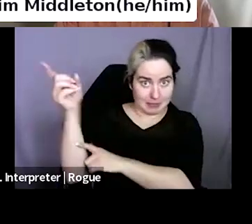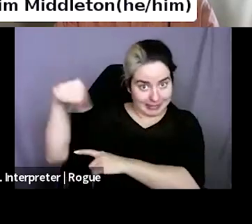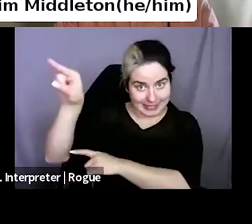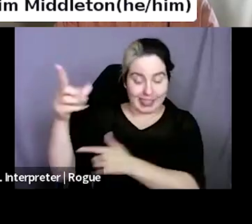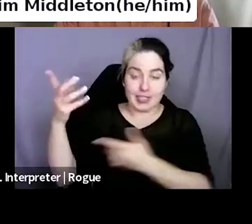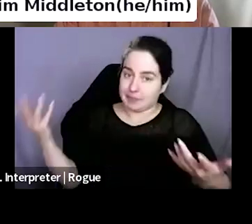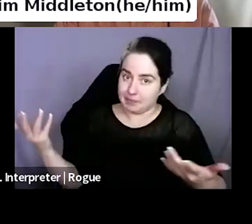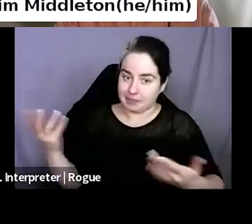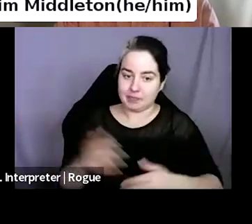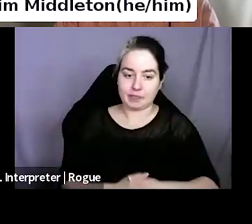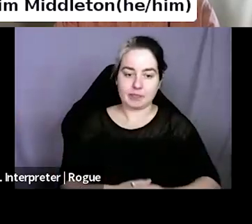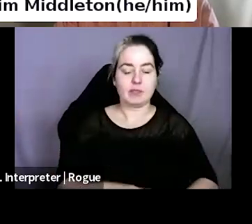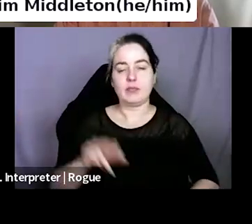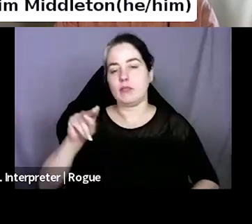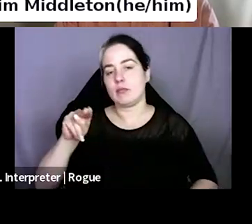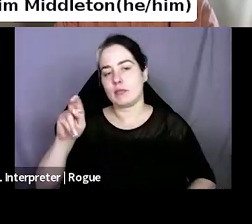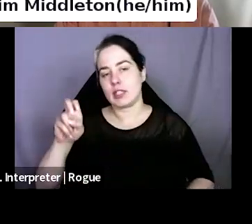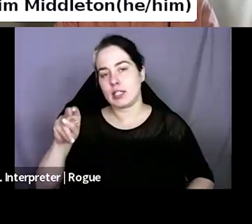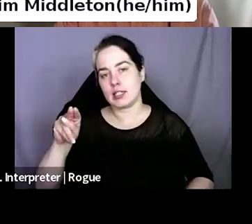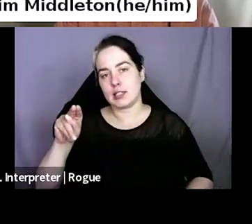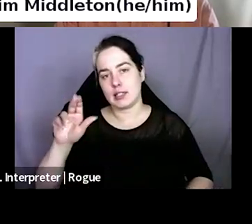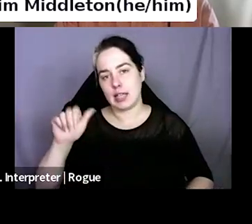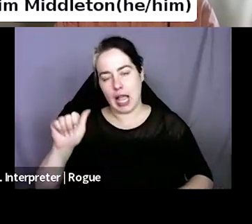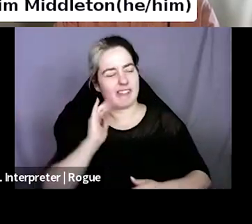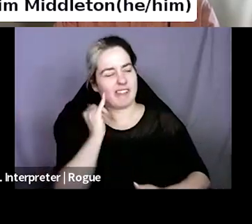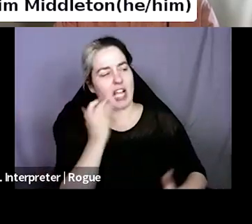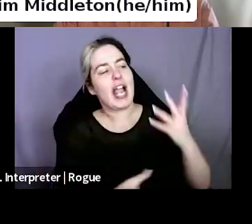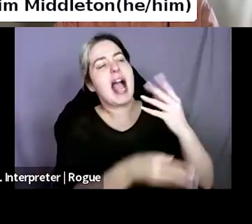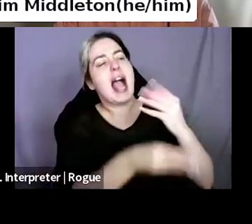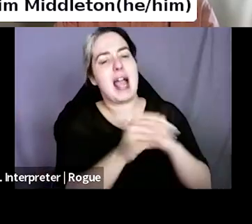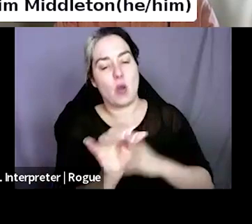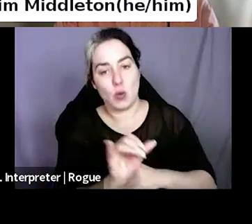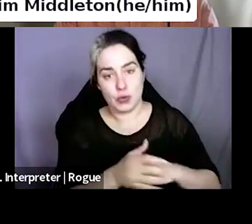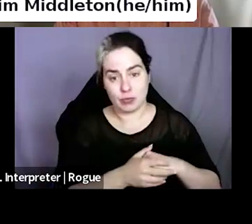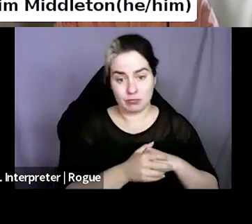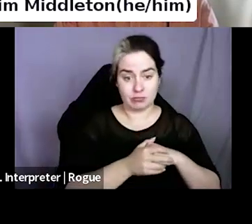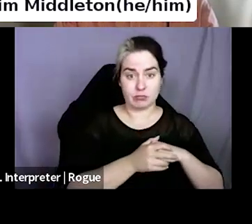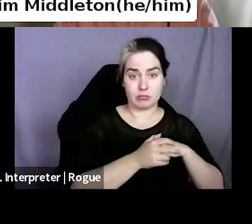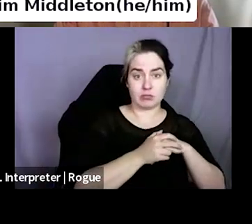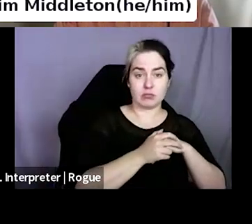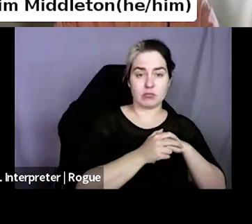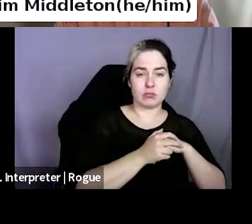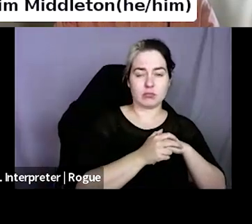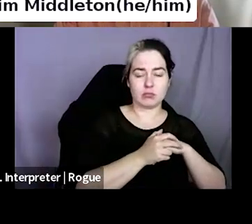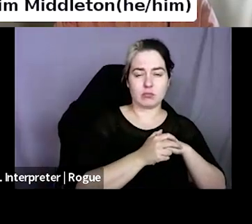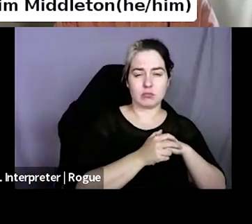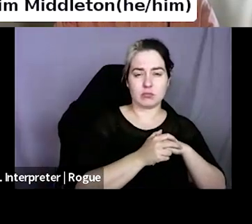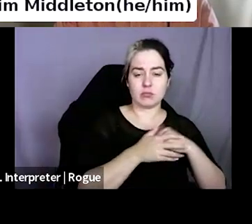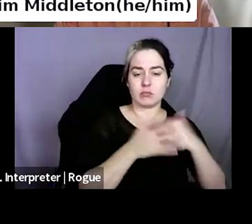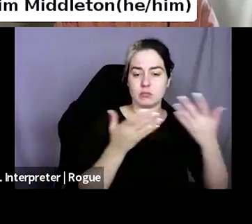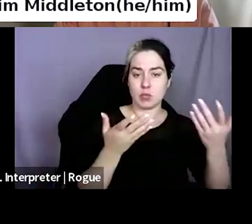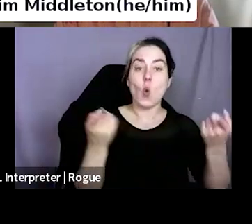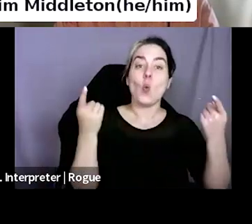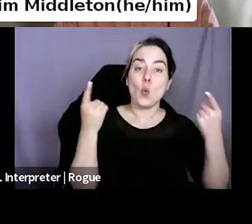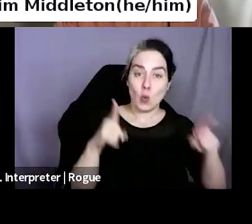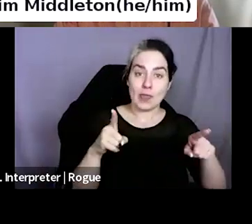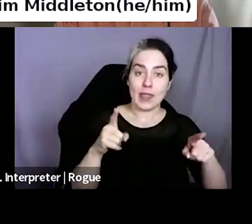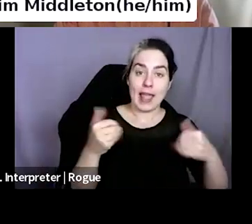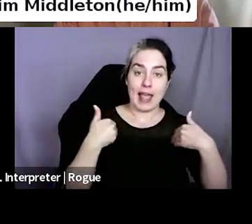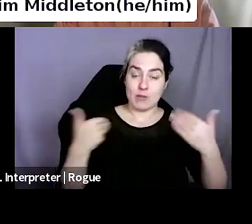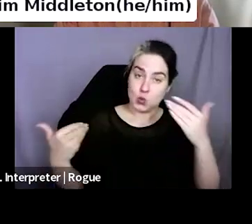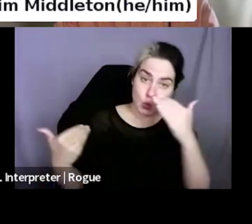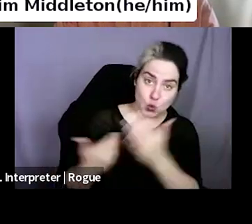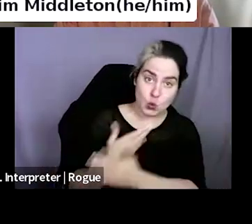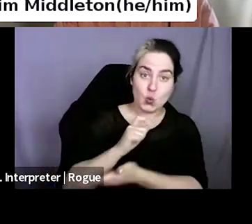If I could jump back in for a sec, I think what I'm really asking of publishers here is when they onboard authors and when